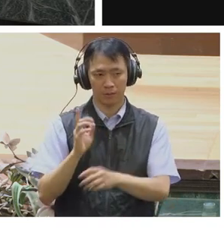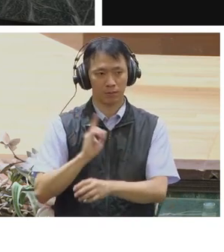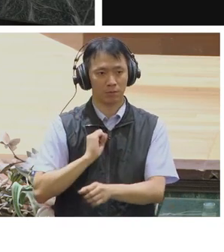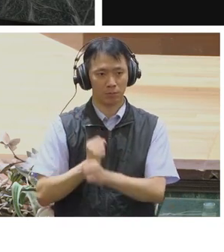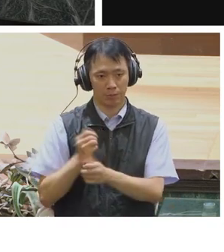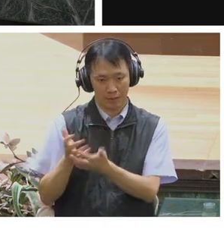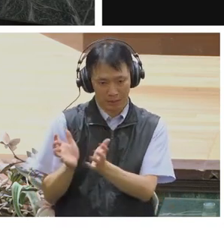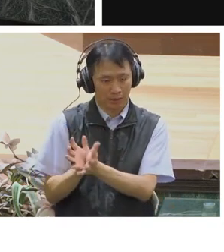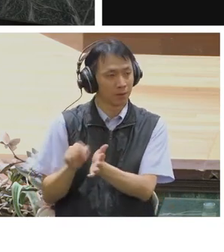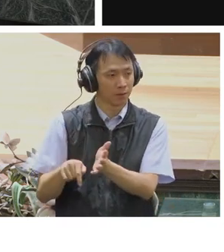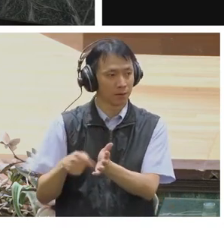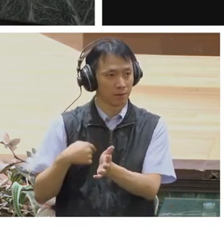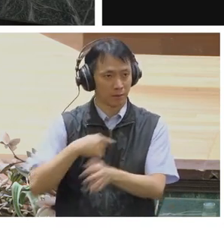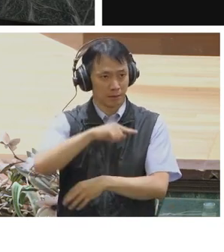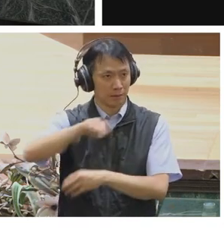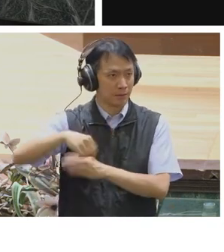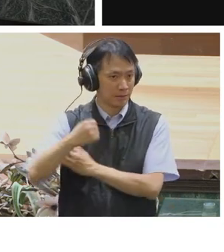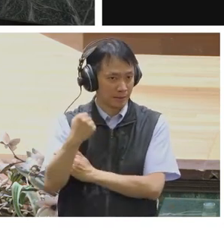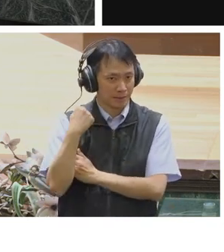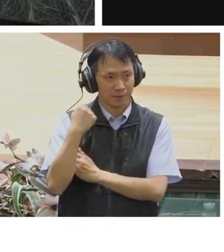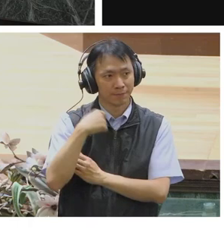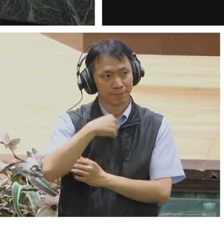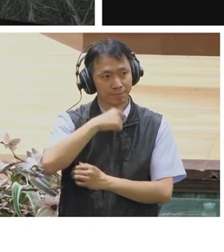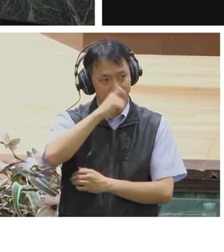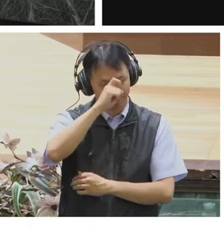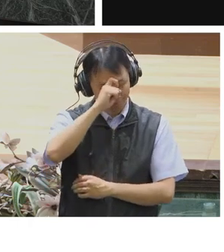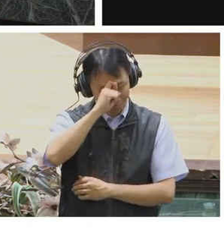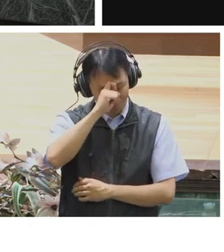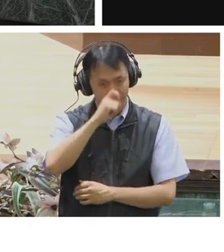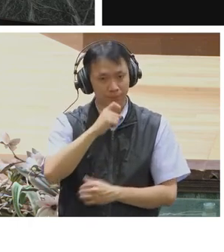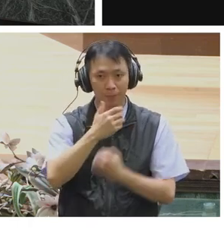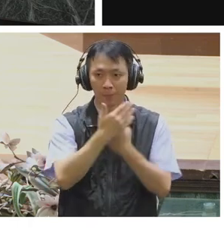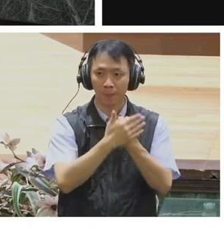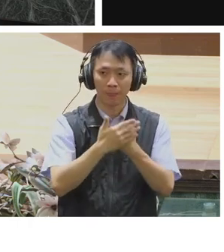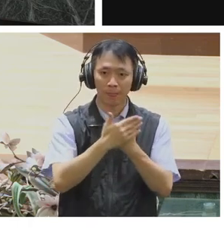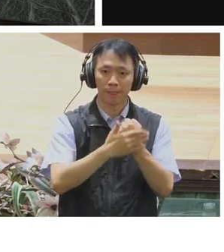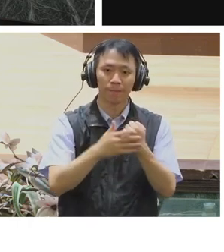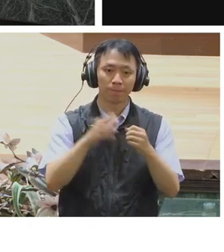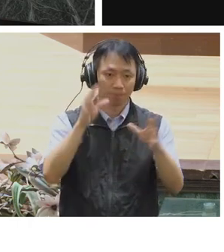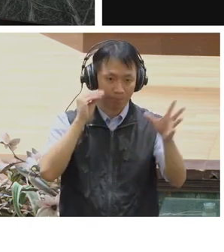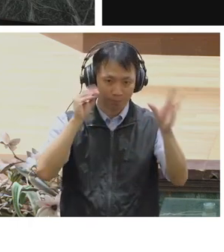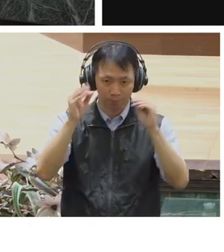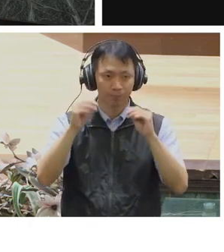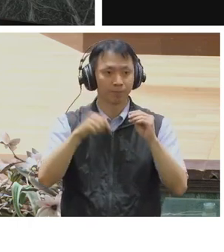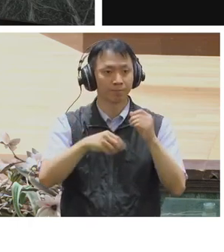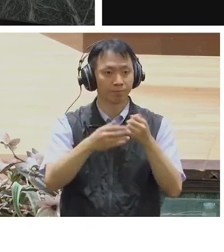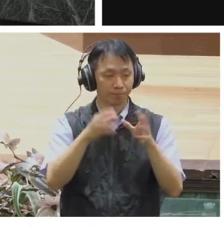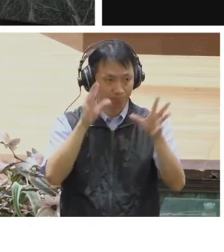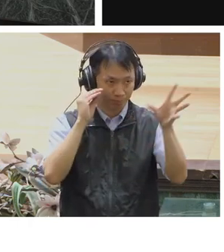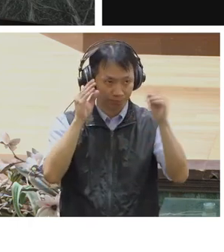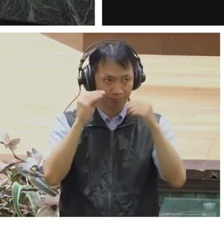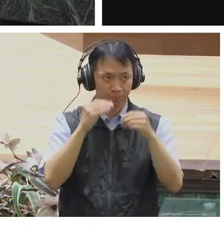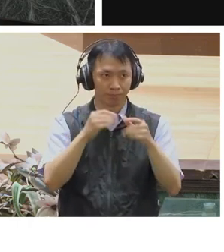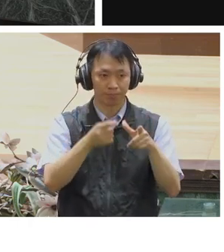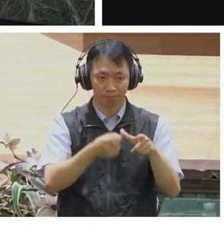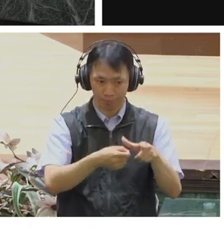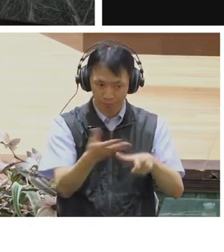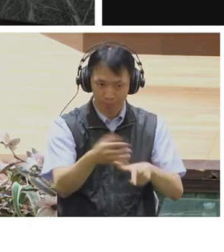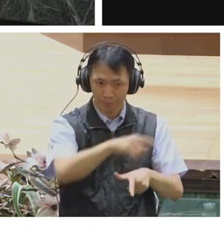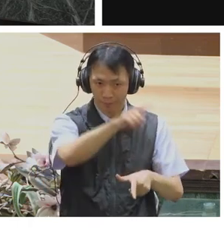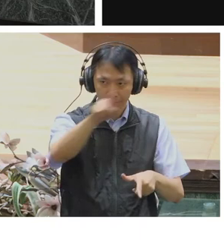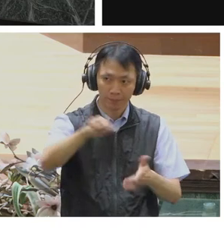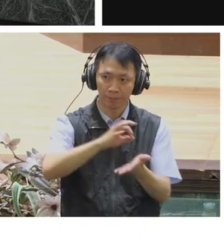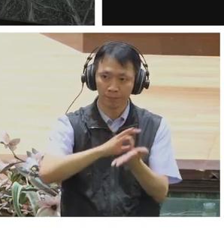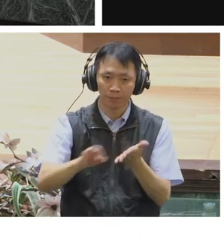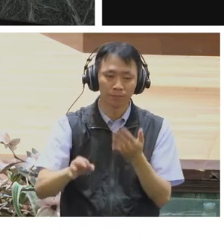the usage and application of the technology towards those who are going to do so in the public interest and it is, of course, part of the motivation for becoming a non